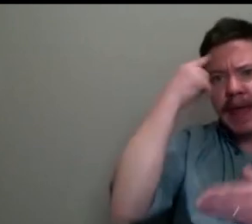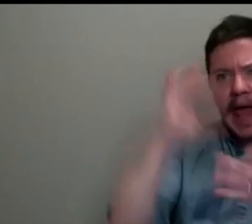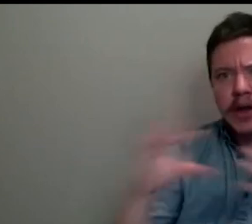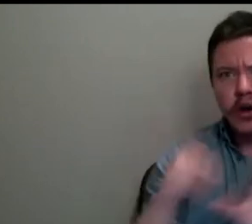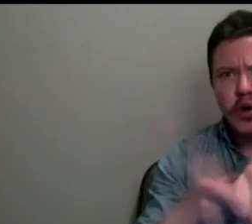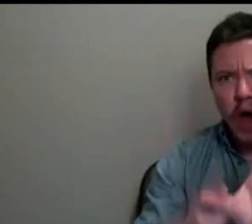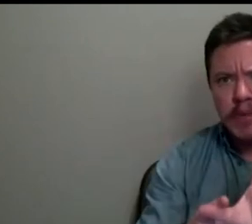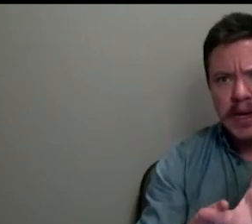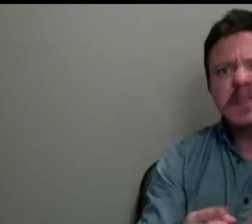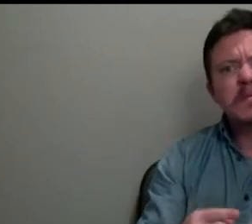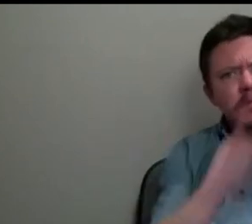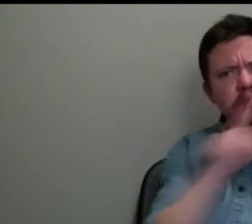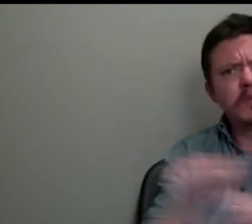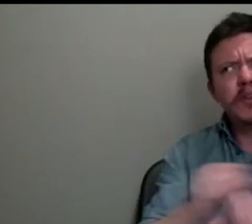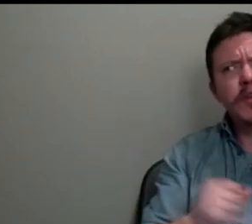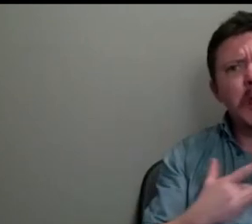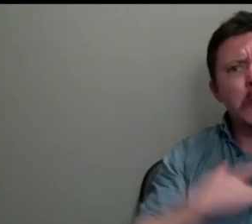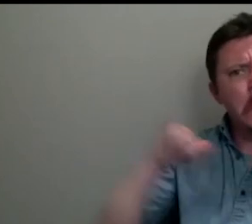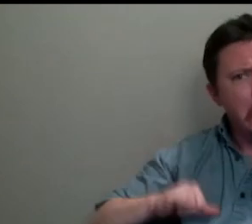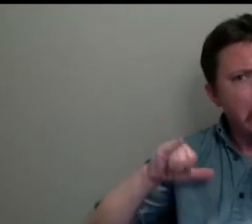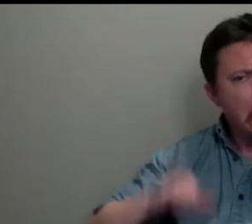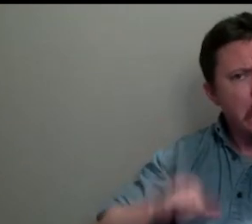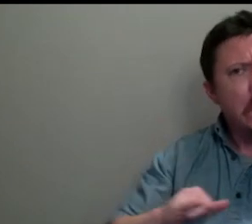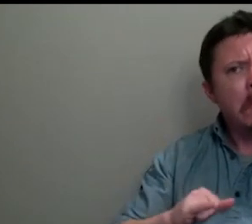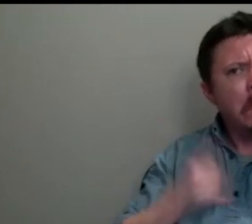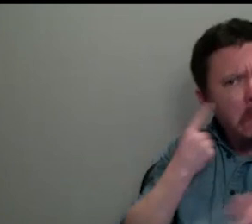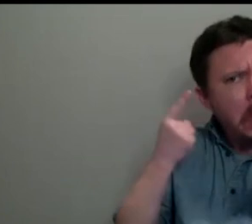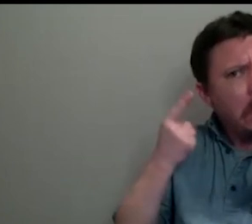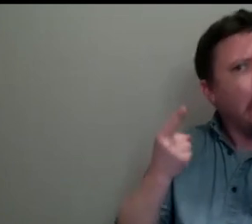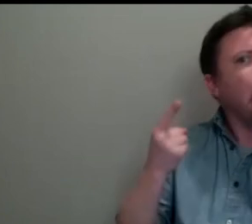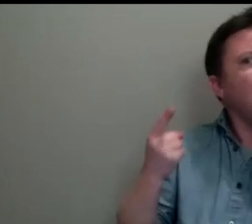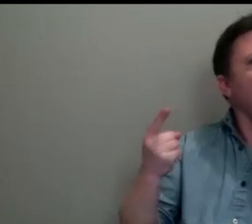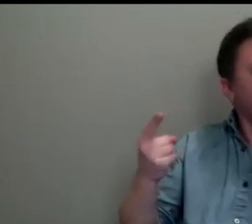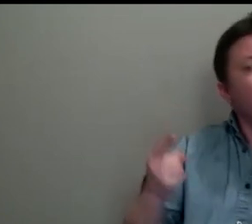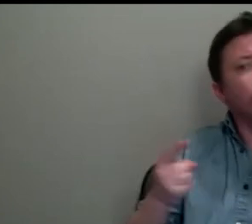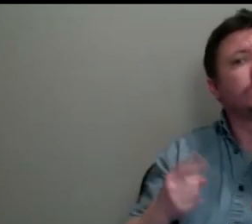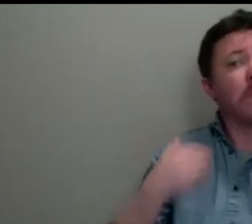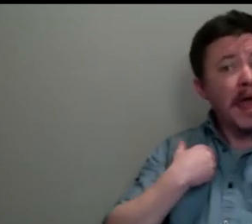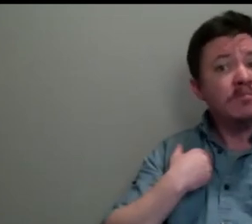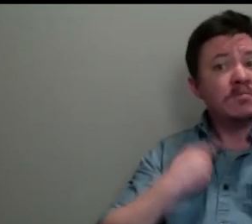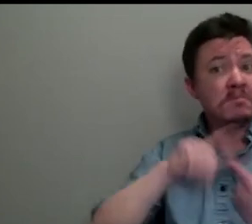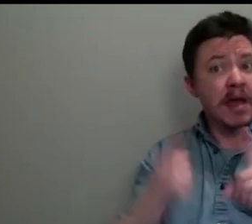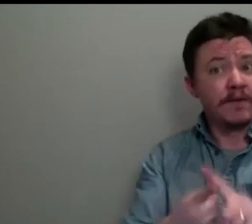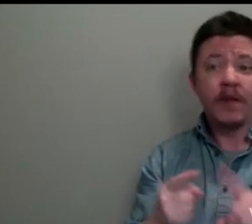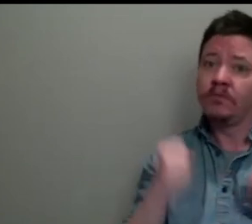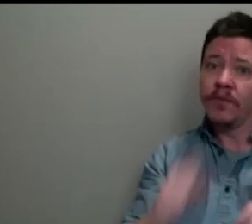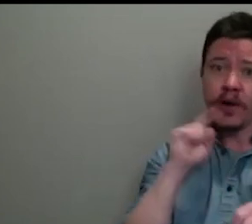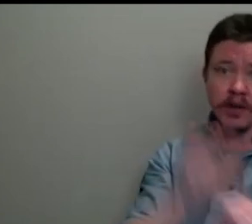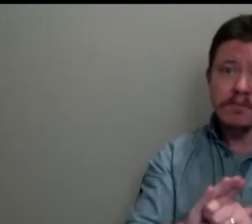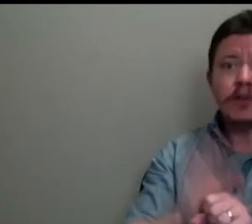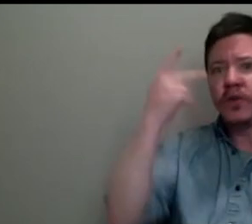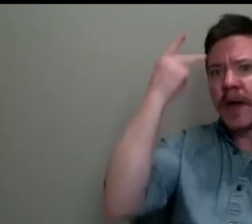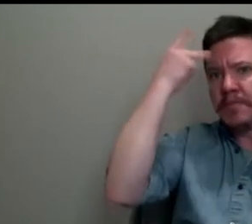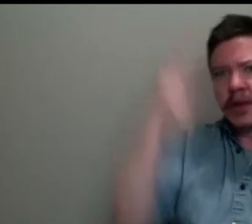certainly were sympathetic and they had friends who were very sort of committed to it, shall we say. And I think there is